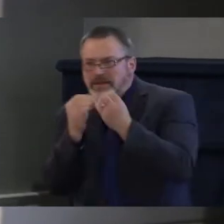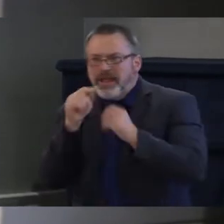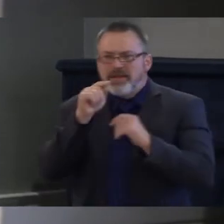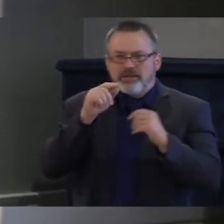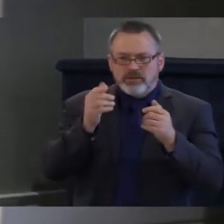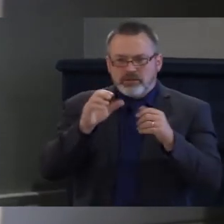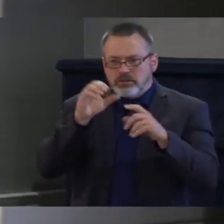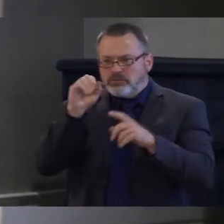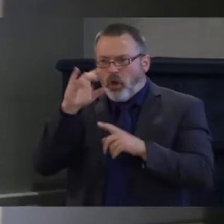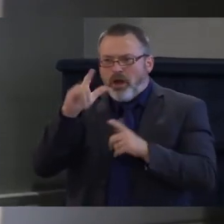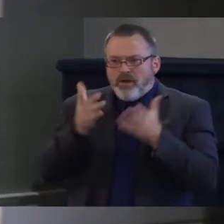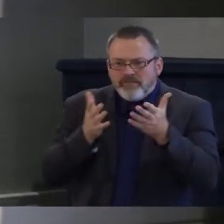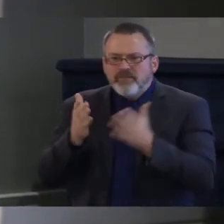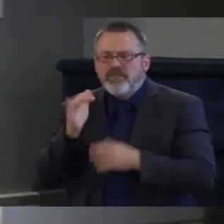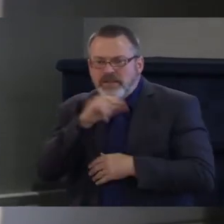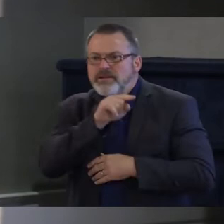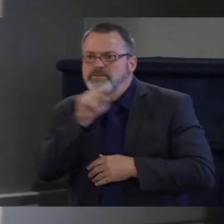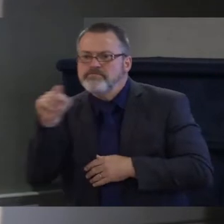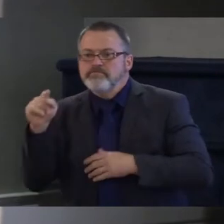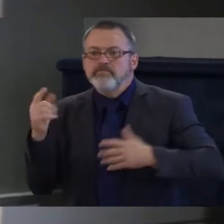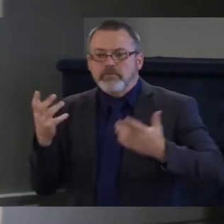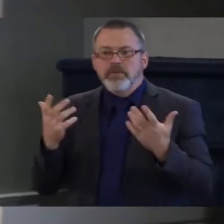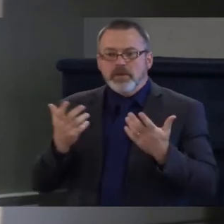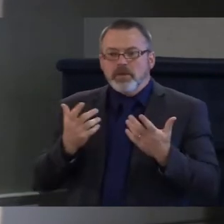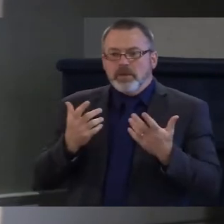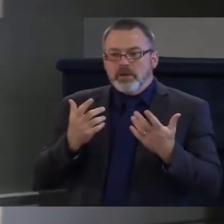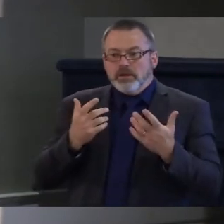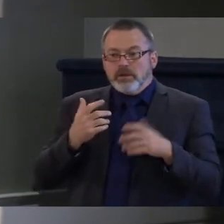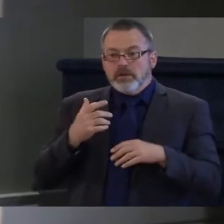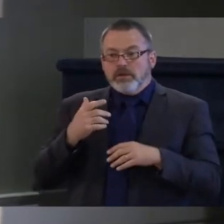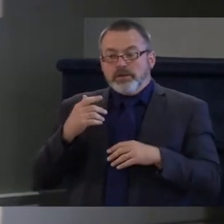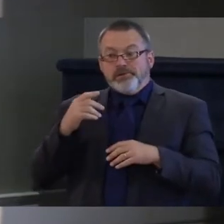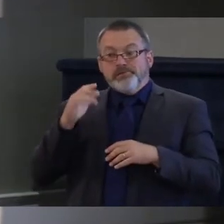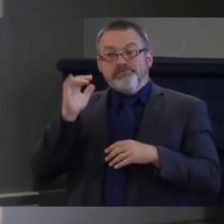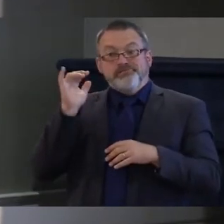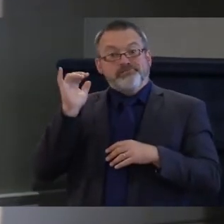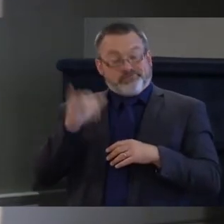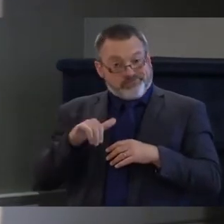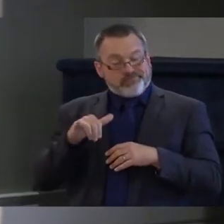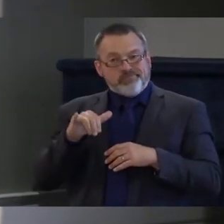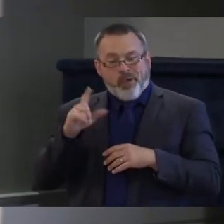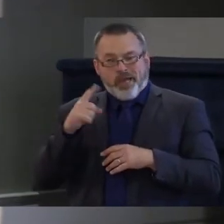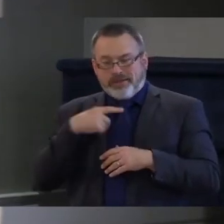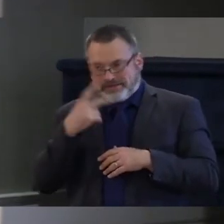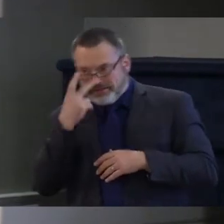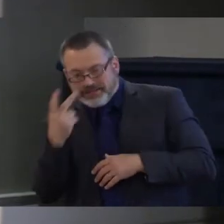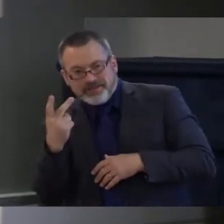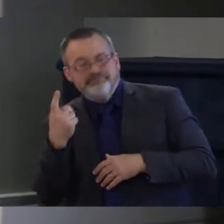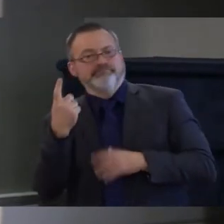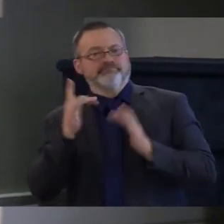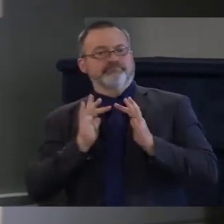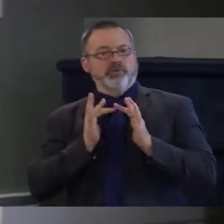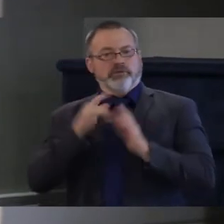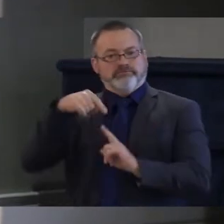to making sure that we have broadband across the state so that every Vermonter can access telehealth.